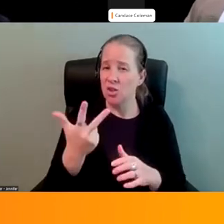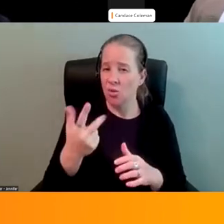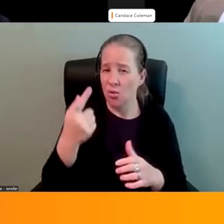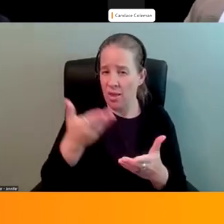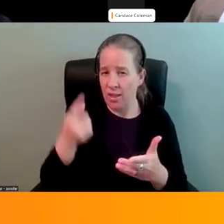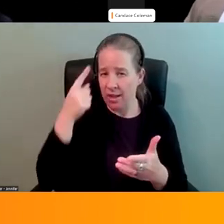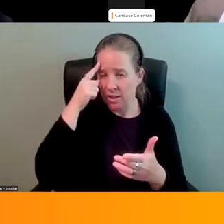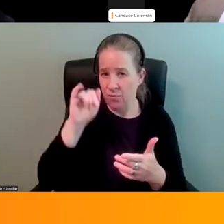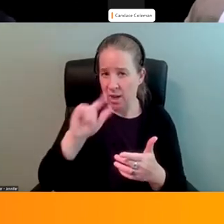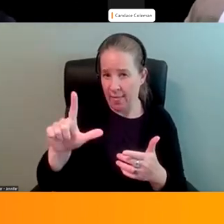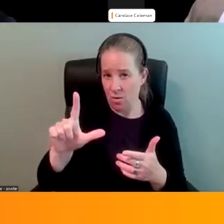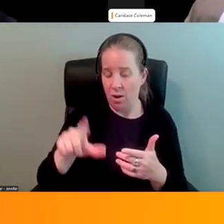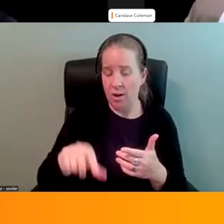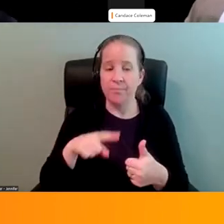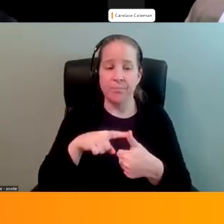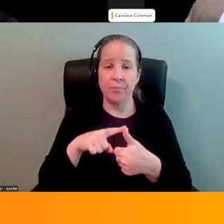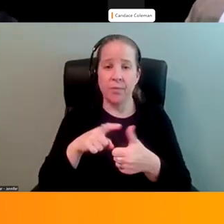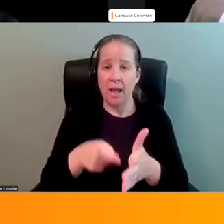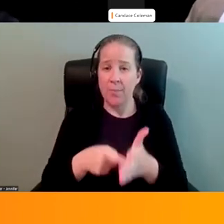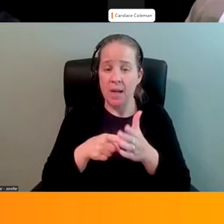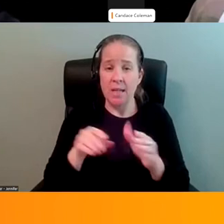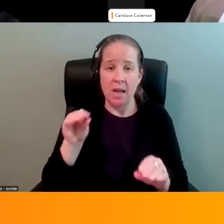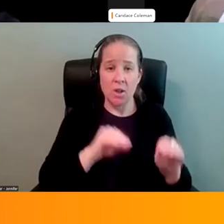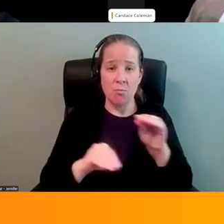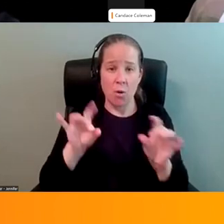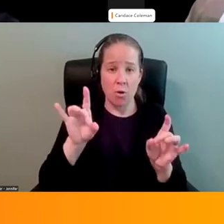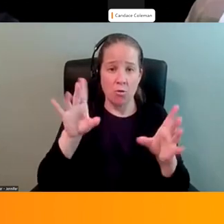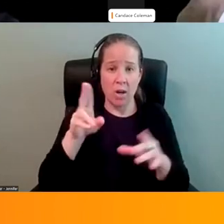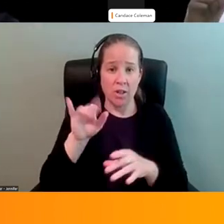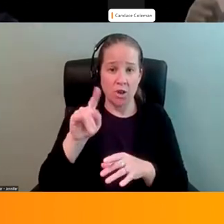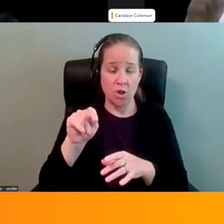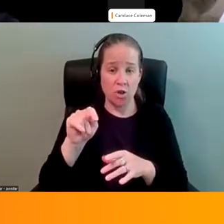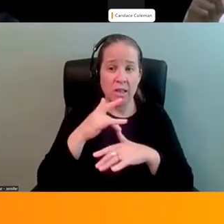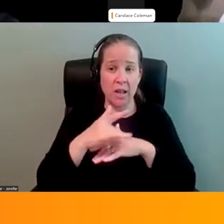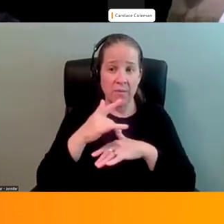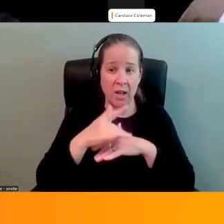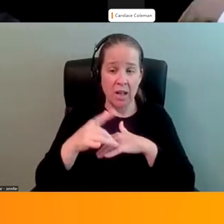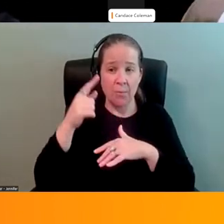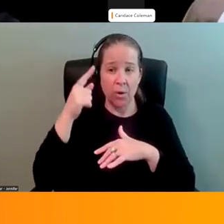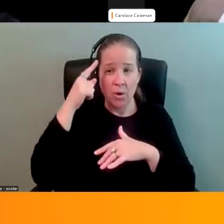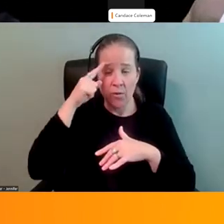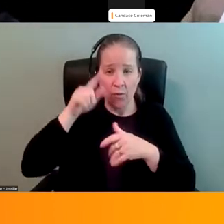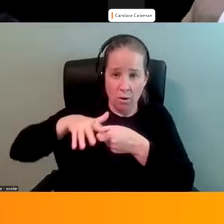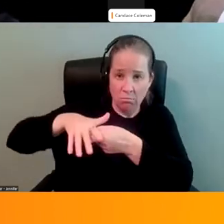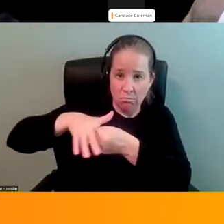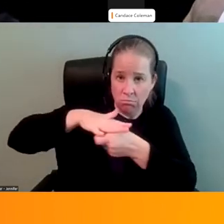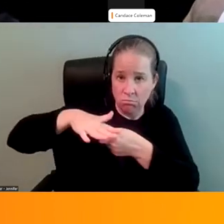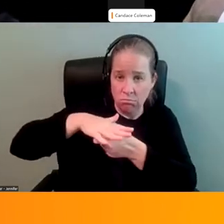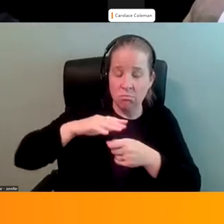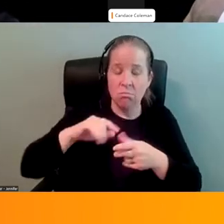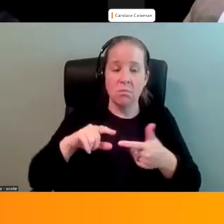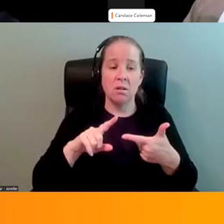One, it mandates that mobile crisis units are available to municipalities that can handle the service. Two,